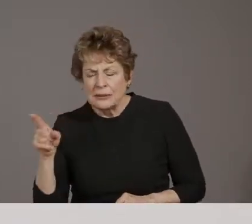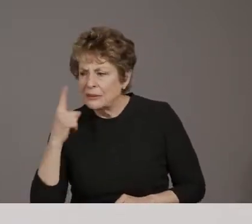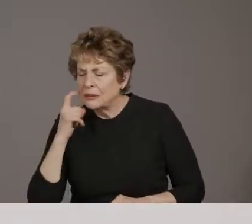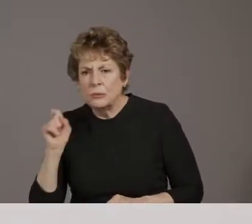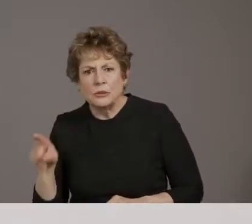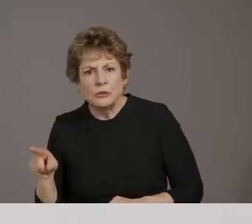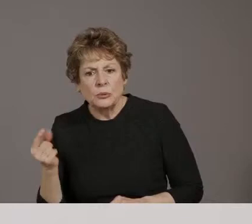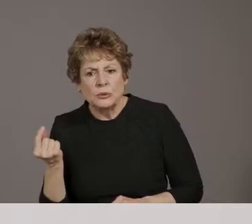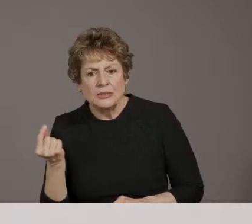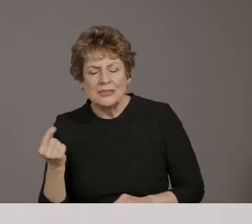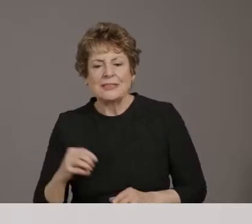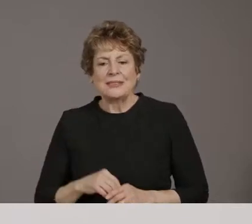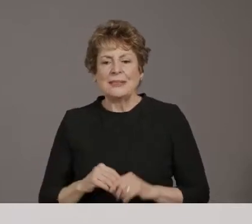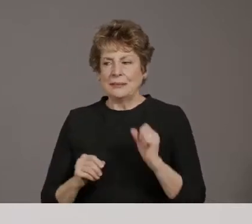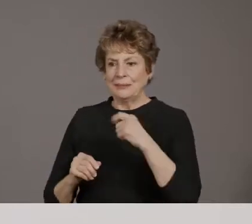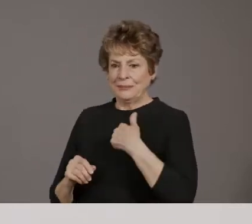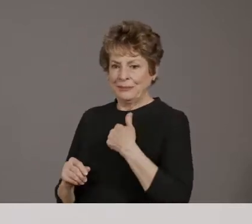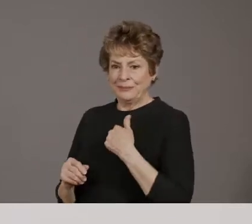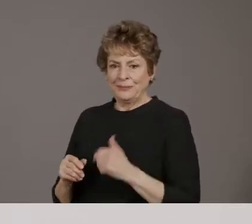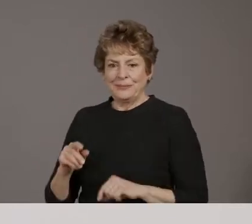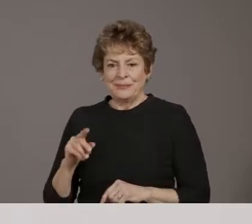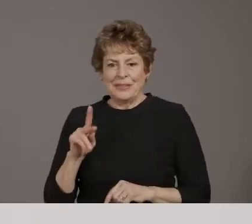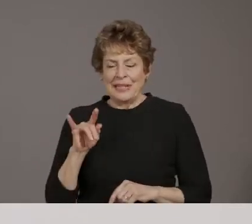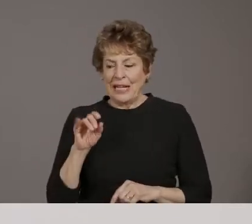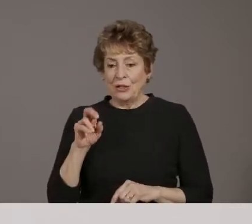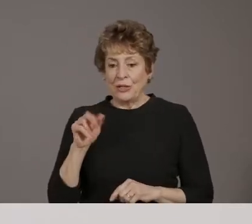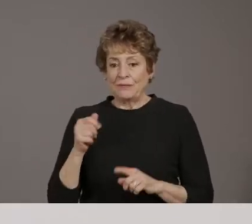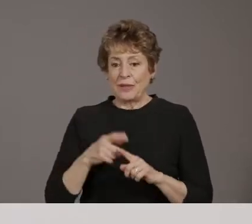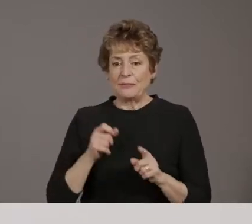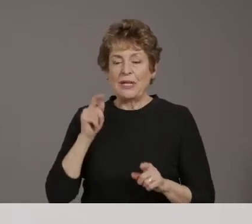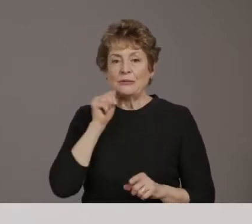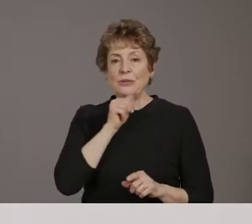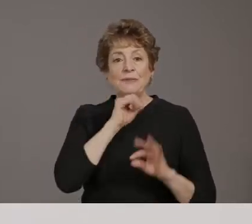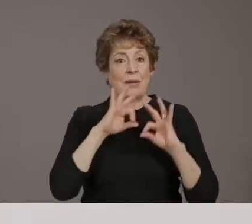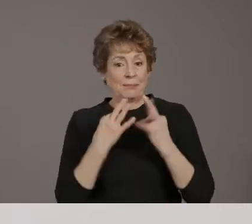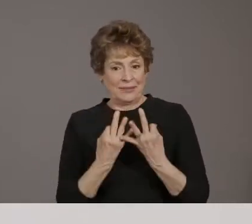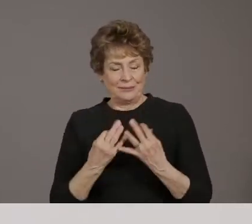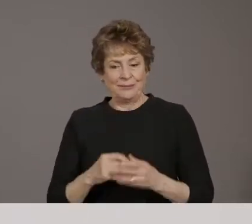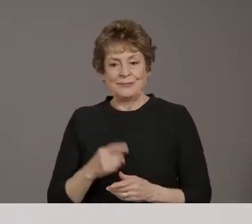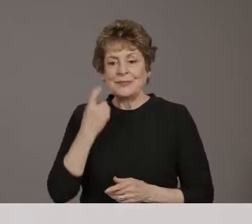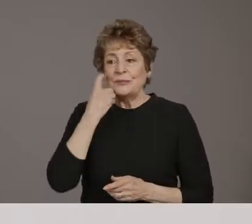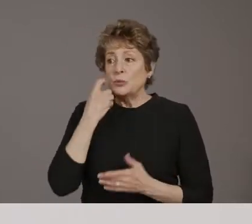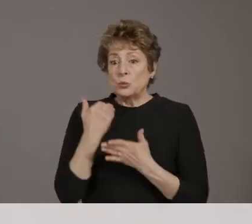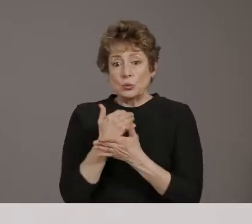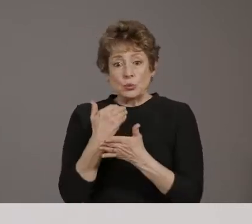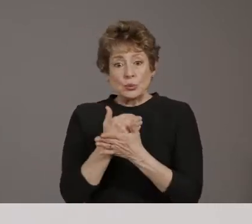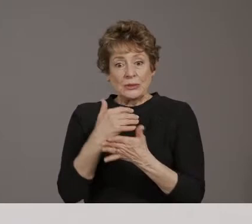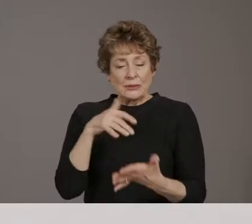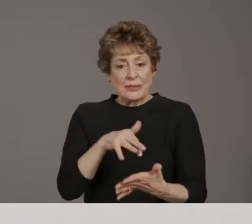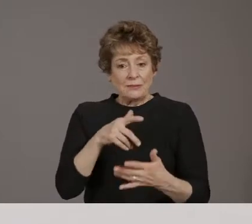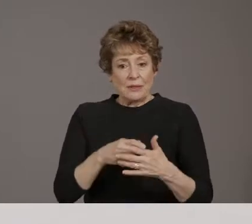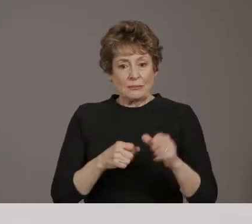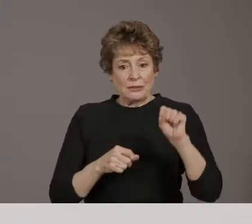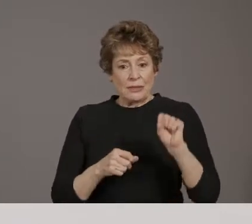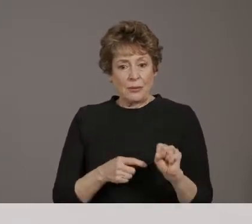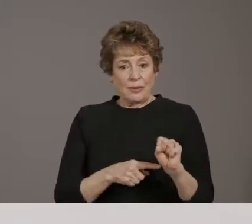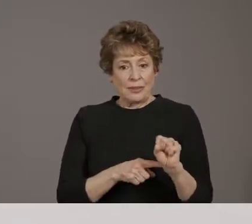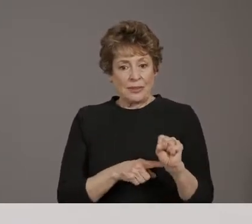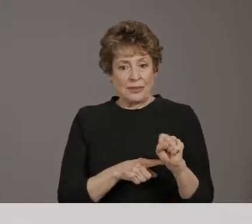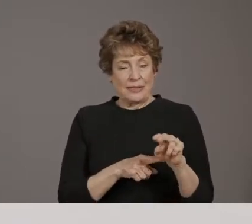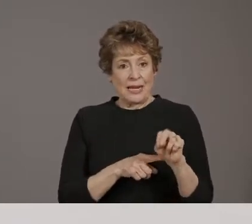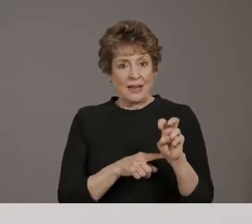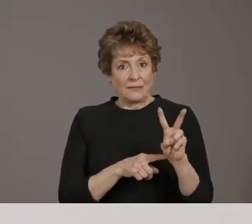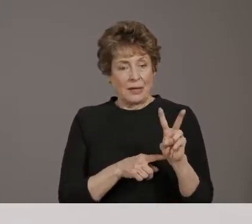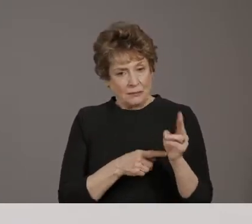Hi, yeah, it's here from Arizona Stanley. So a new study just came out of Southern Nevada that said 36% of people